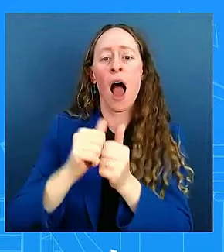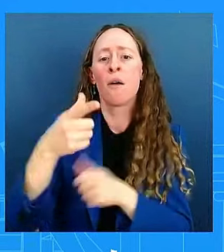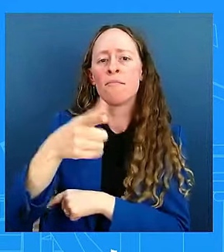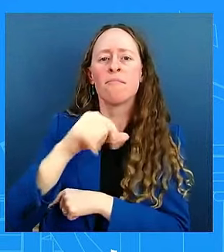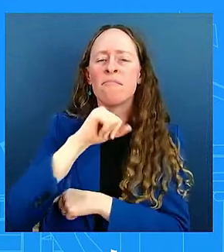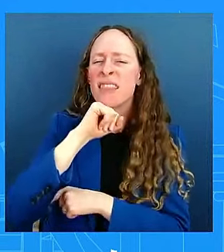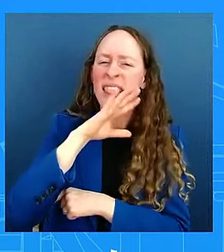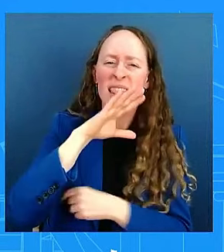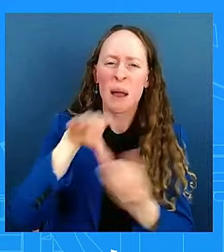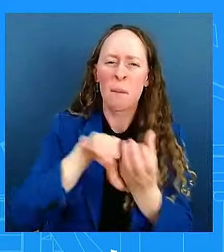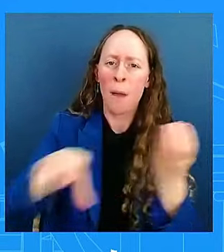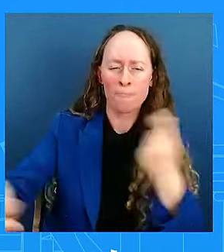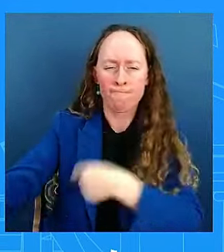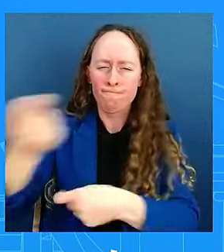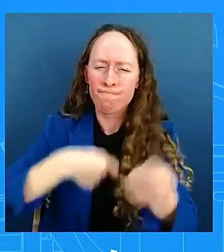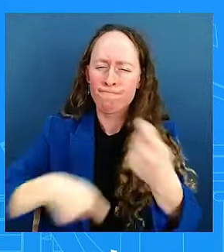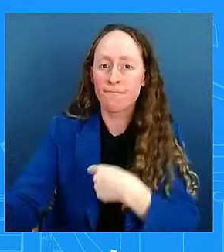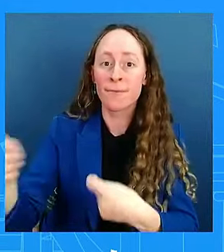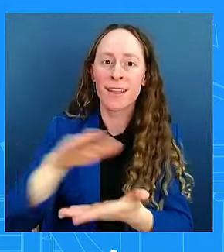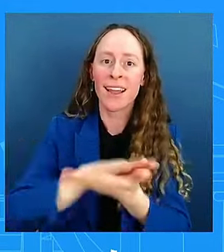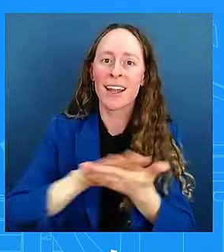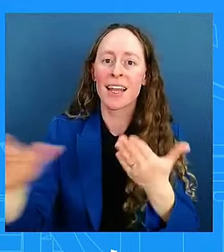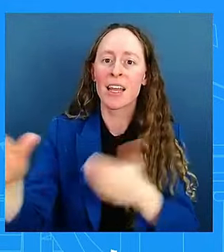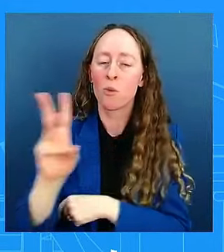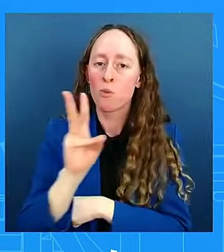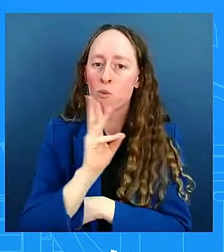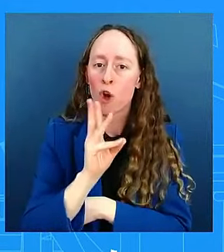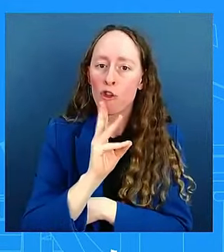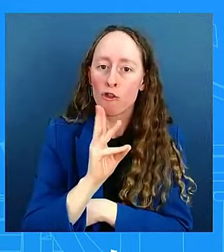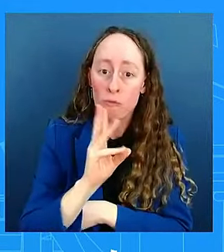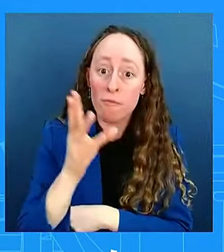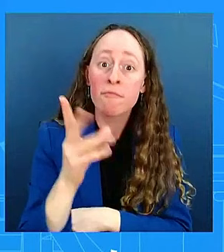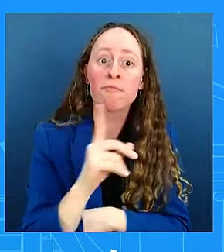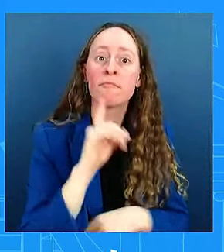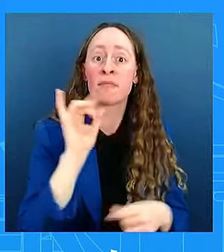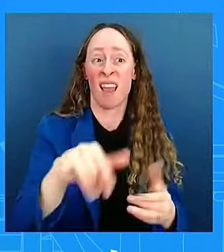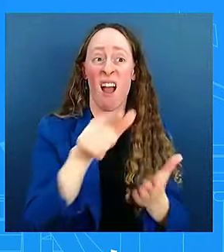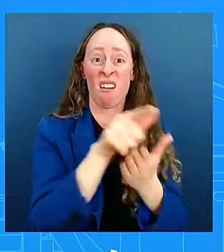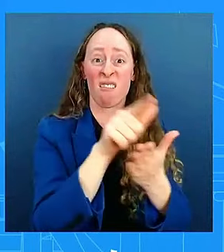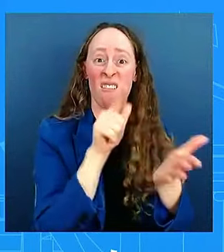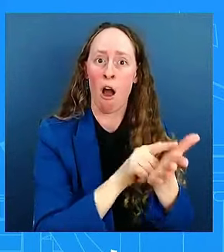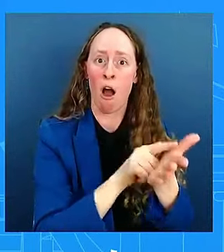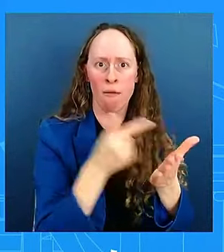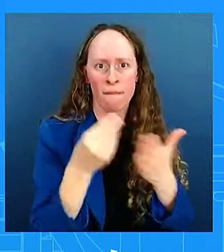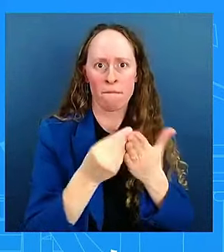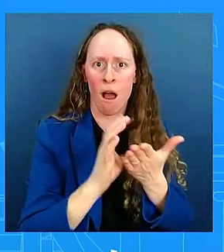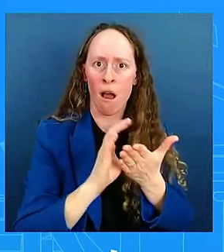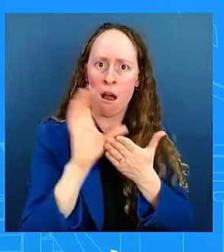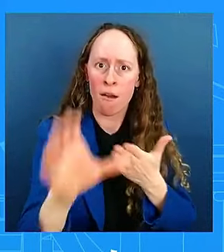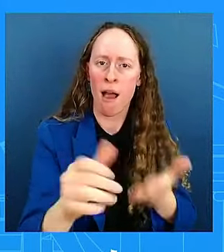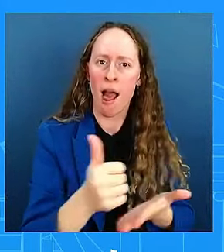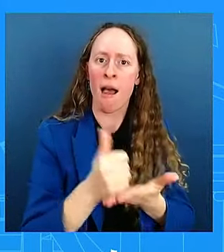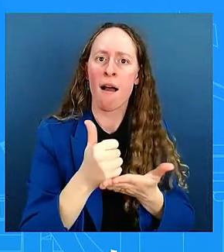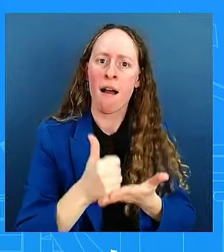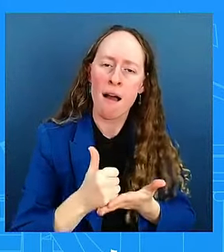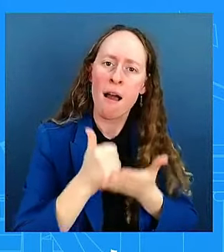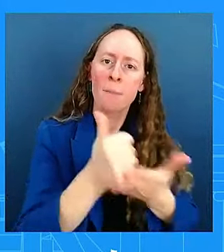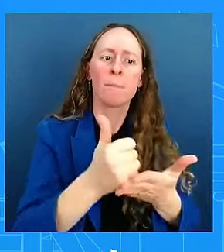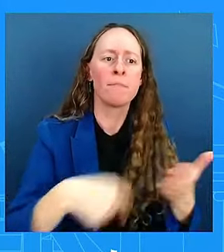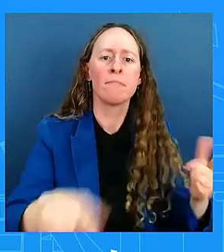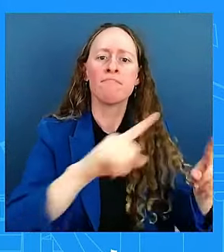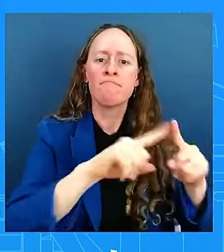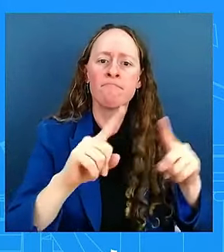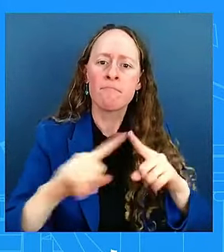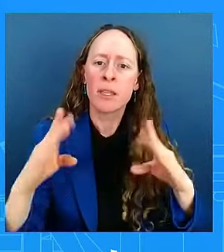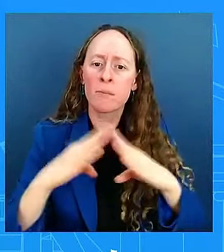law is investing historic resources into our communities and creating good-paying jobs. The President will also be traveling to Philadelphia for a campaign